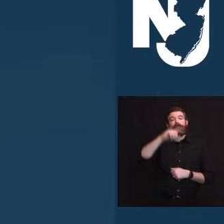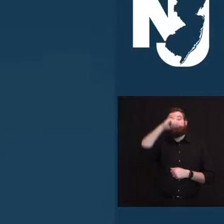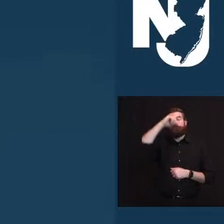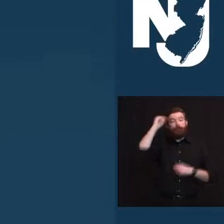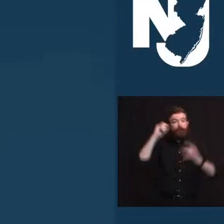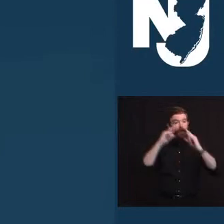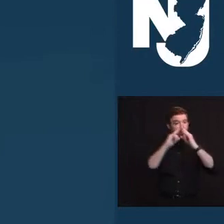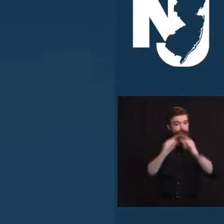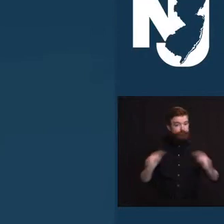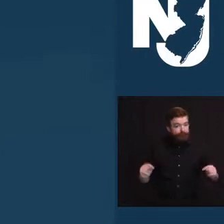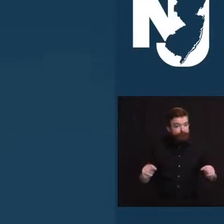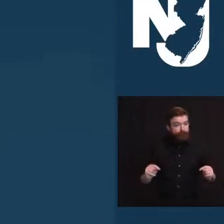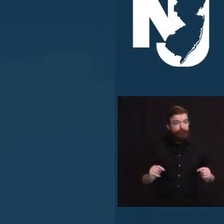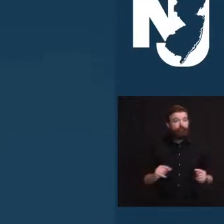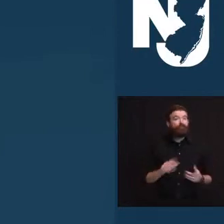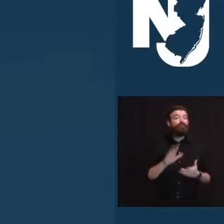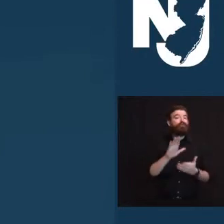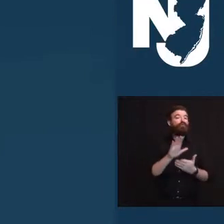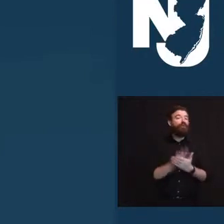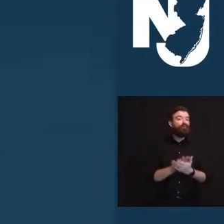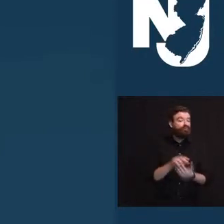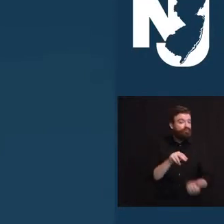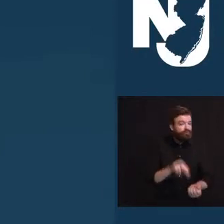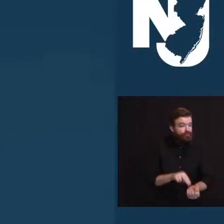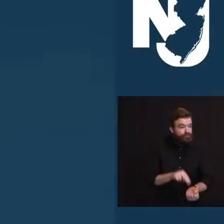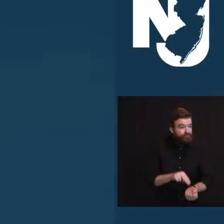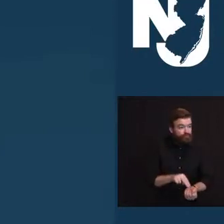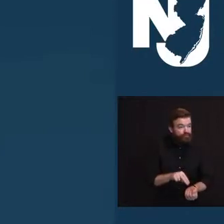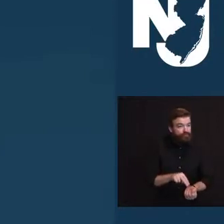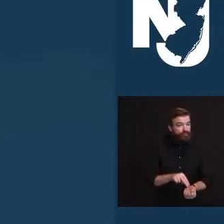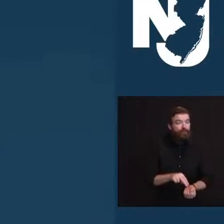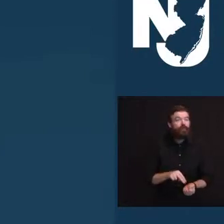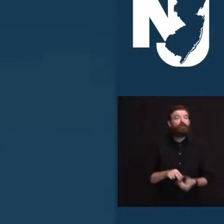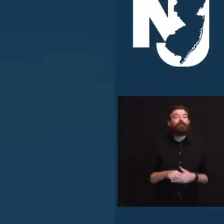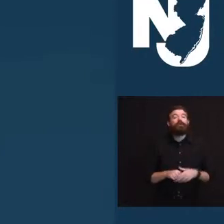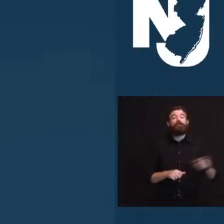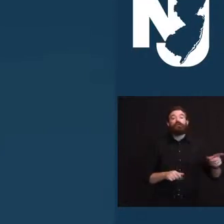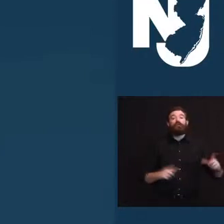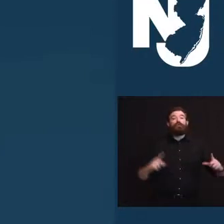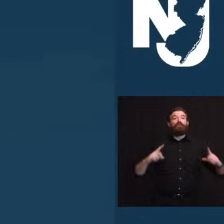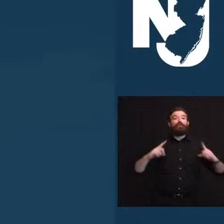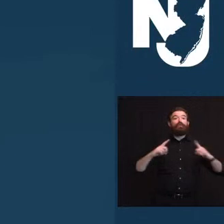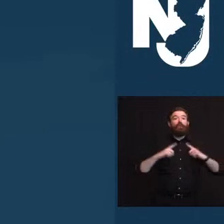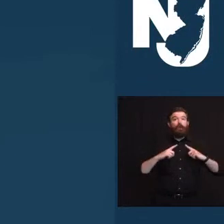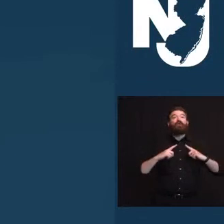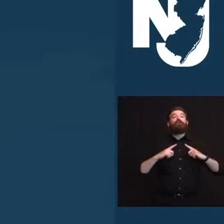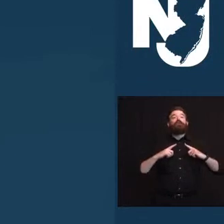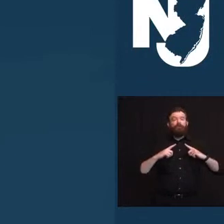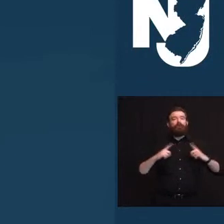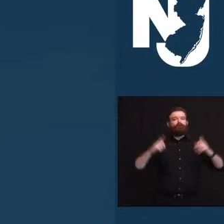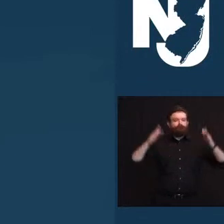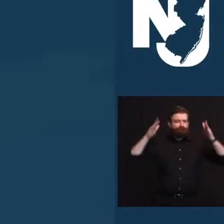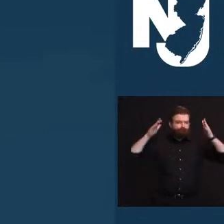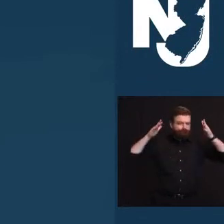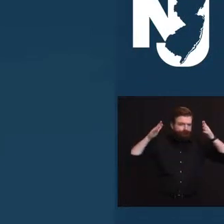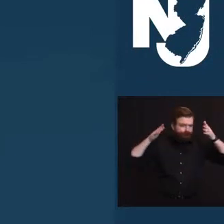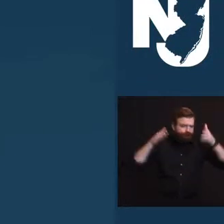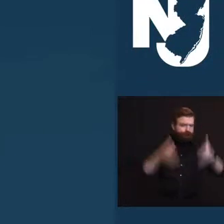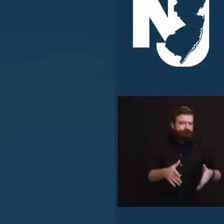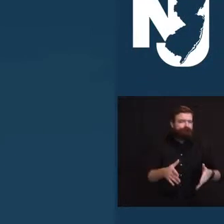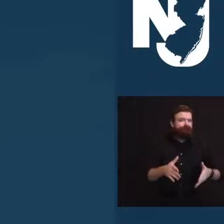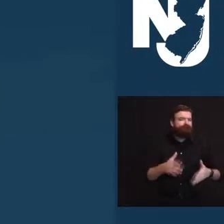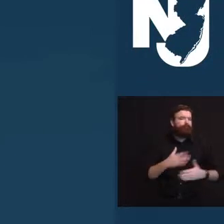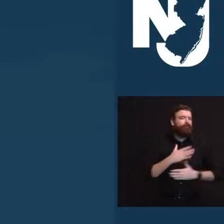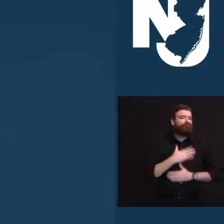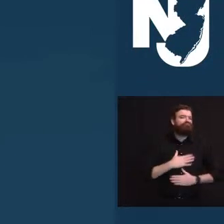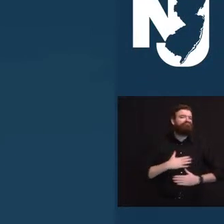in Newark. After hanging up her stethoscope, Tilly focused on enjoying life with her husband, Jack, traveling across